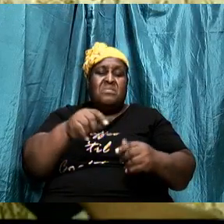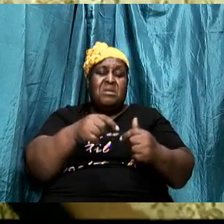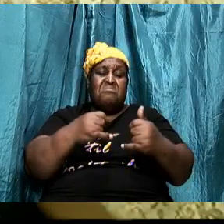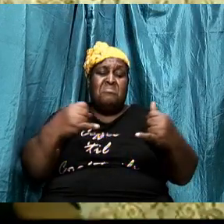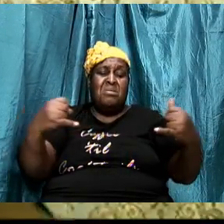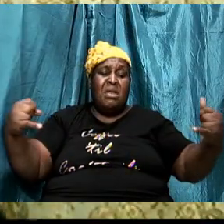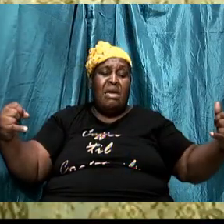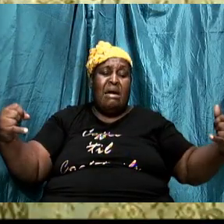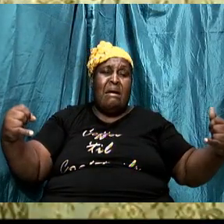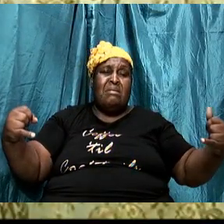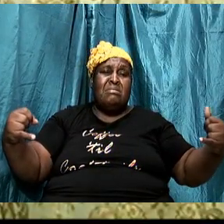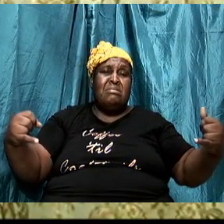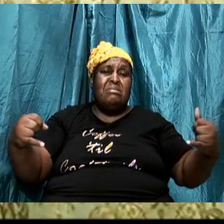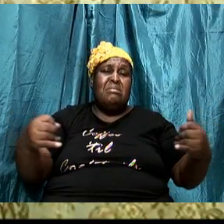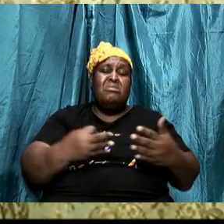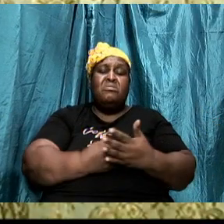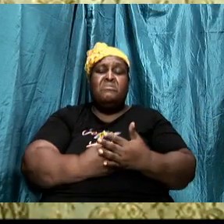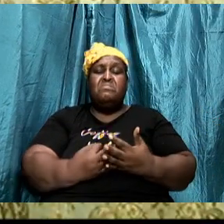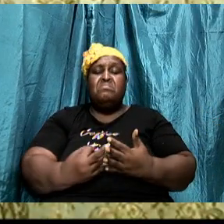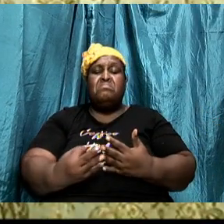drawn is going to be faded